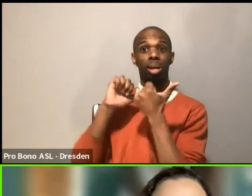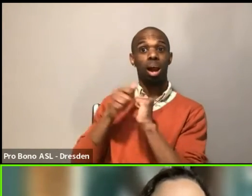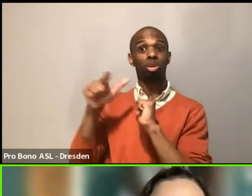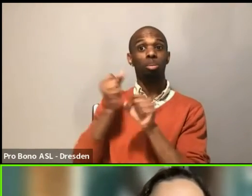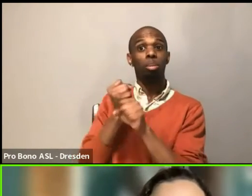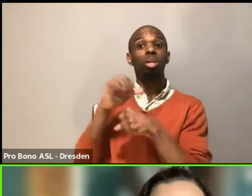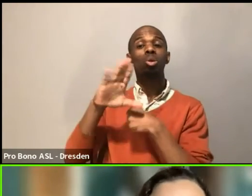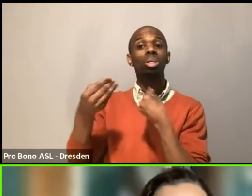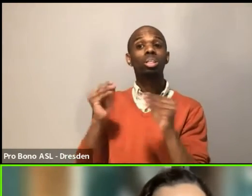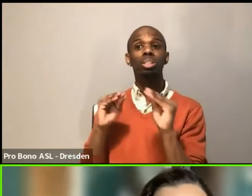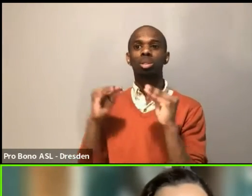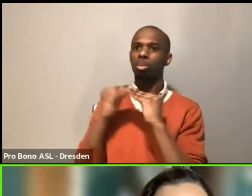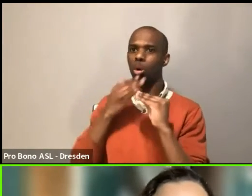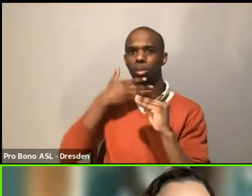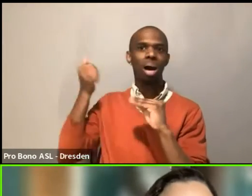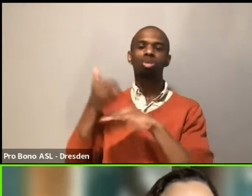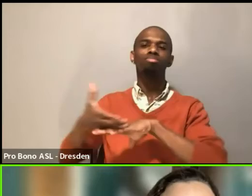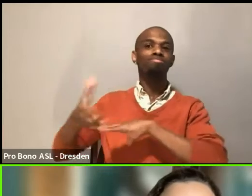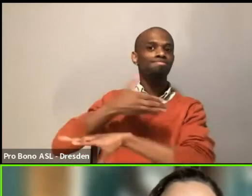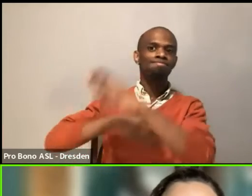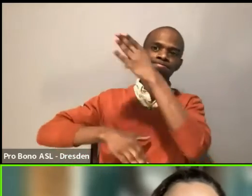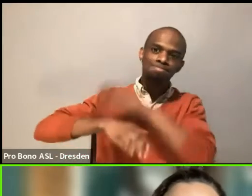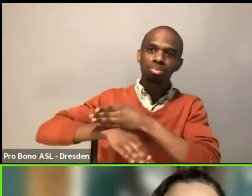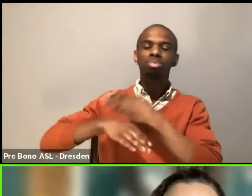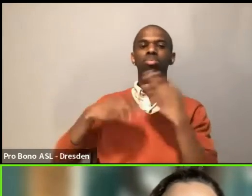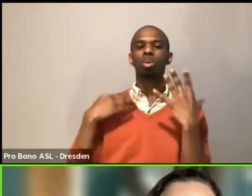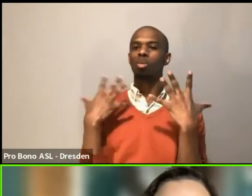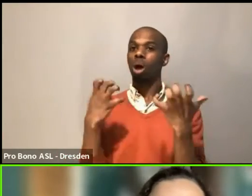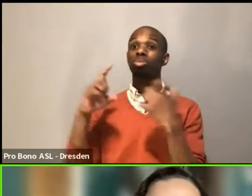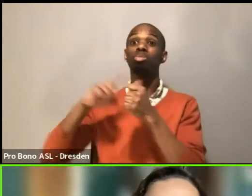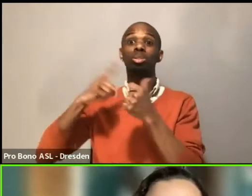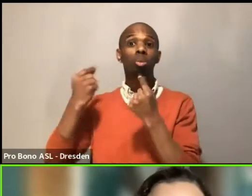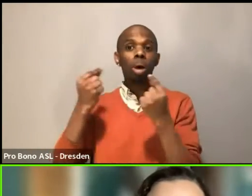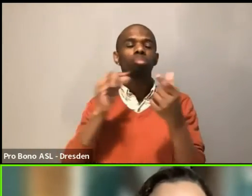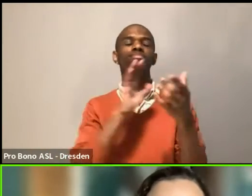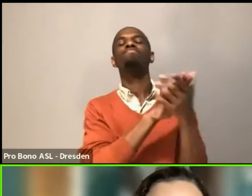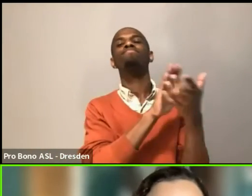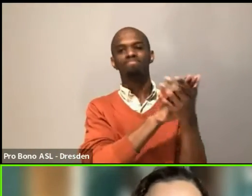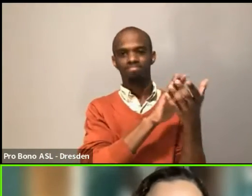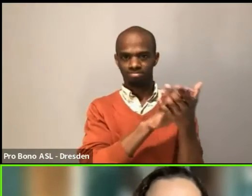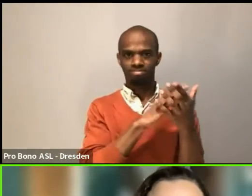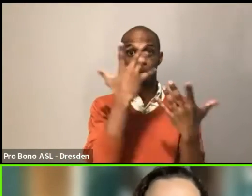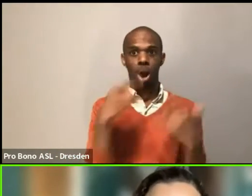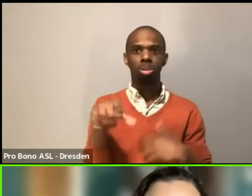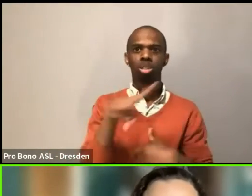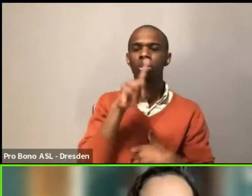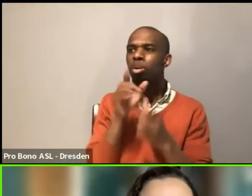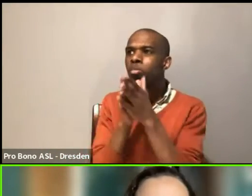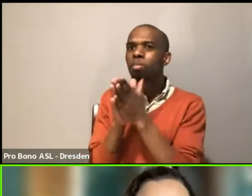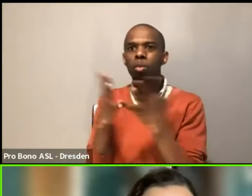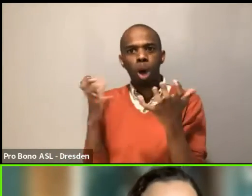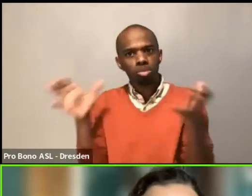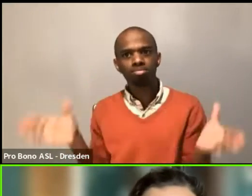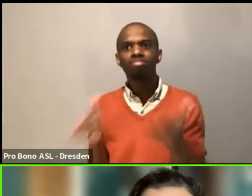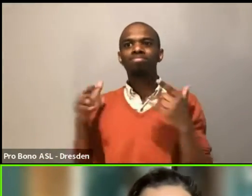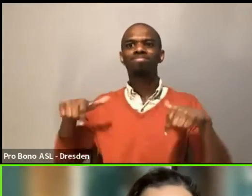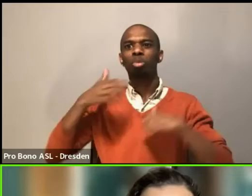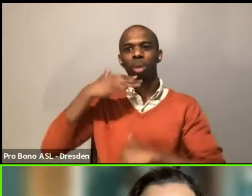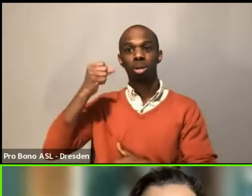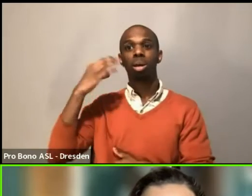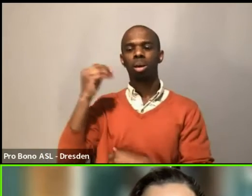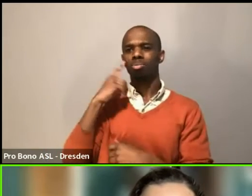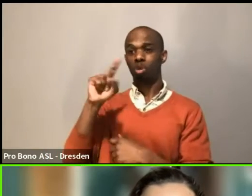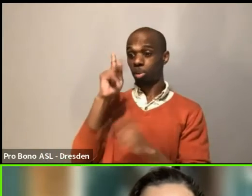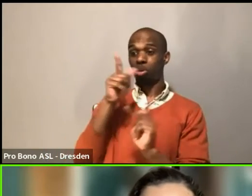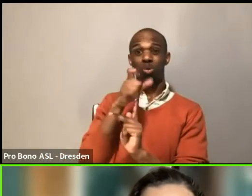you. Like you're doing amazing. And thank you for being here. Uh, and also the people that this is directly affecting you. Like also thank you for